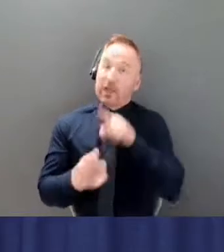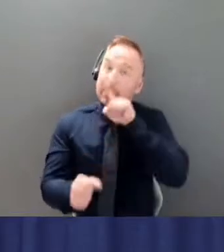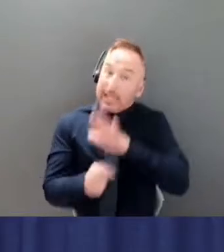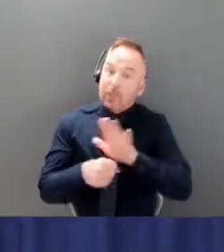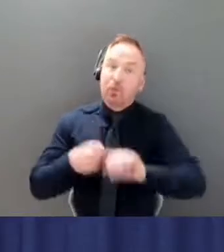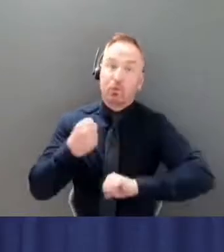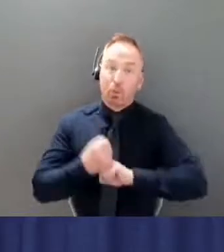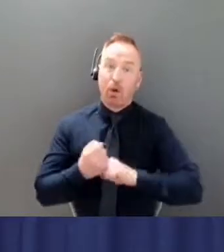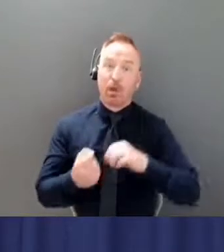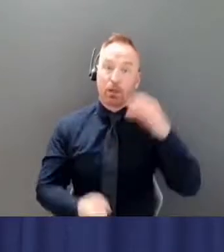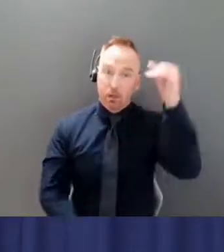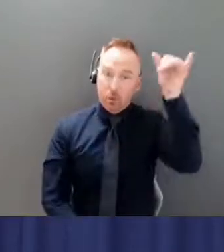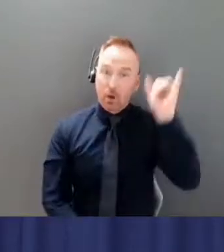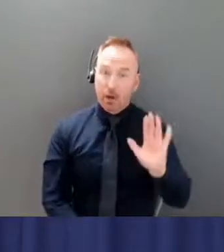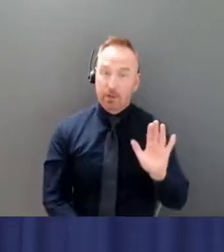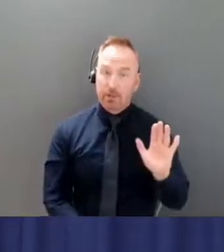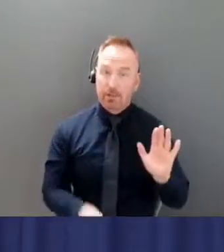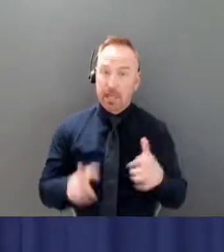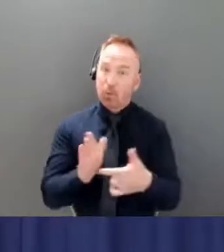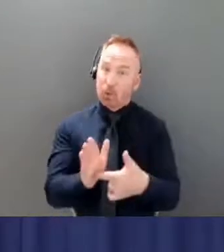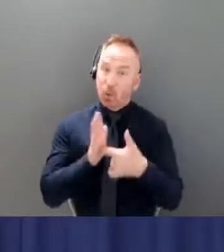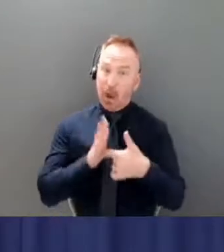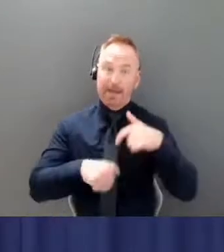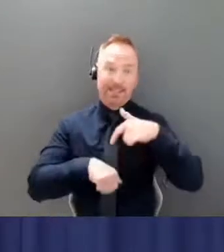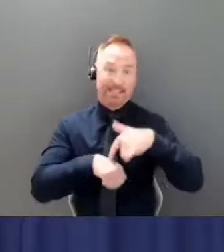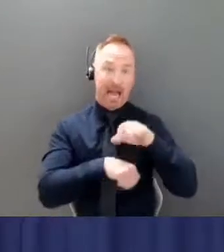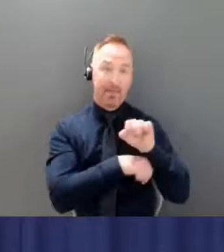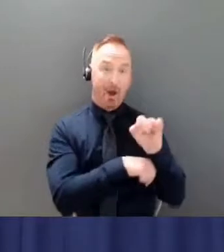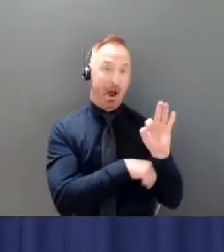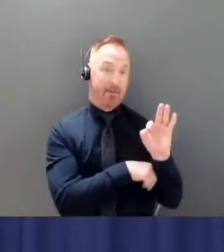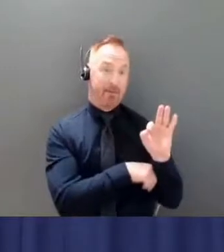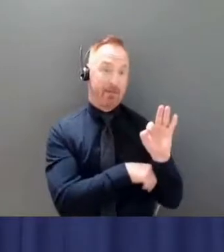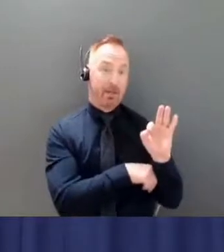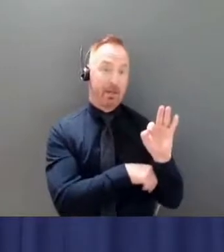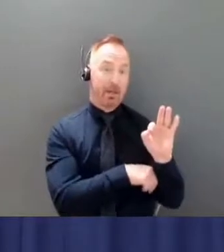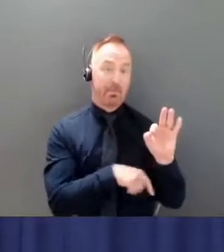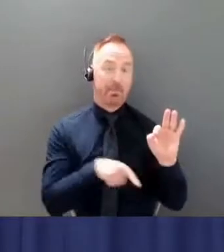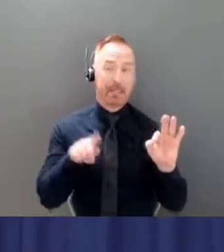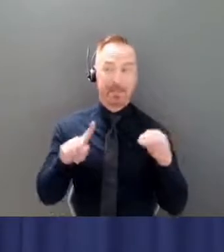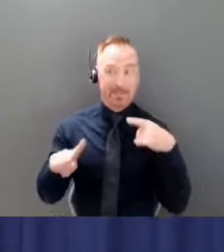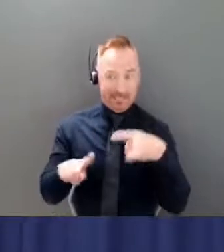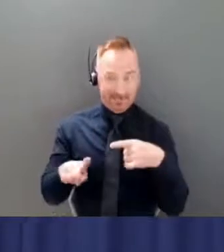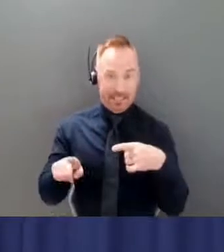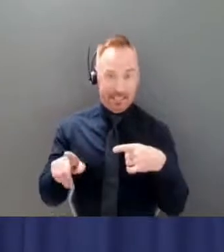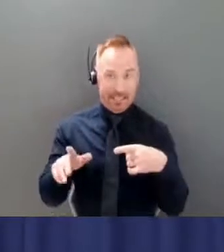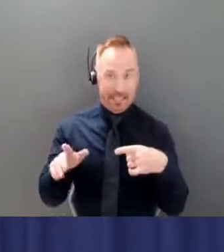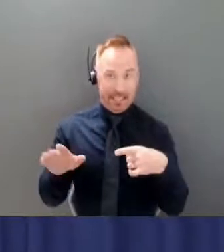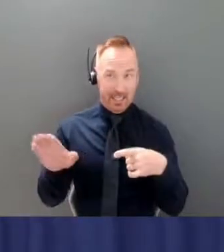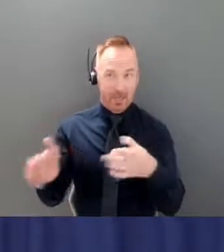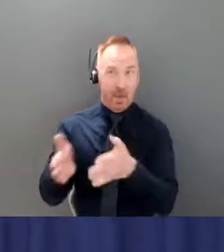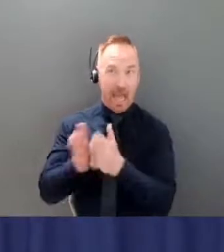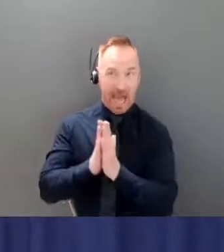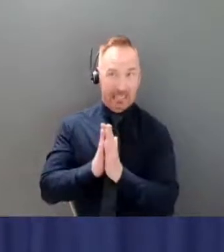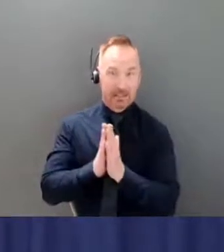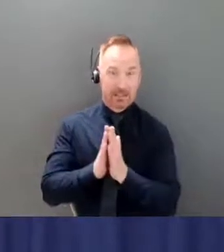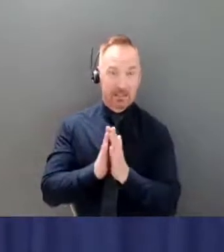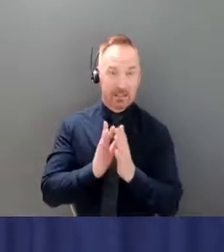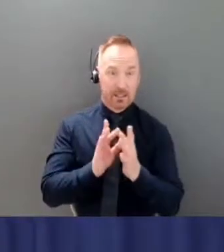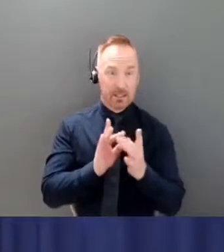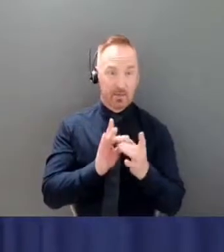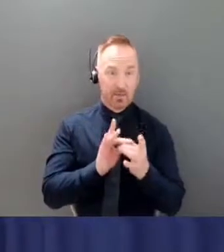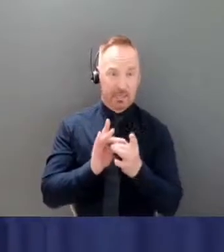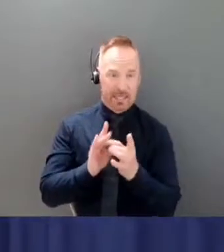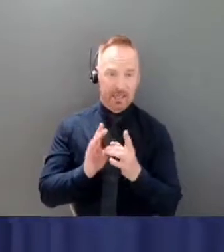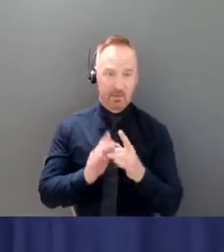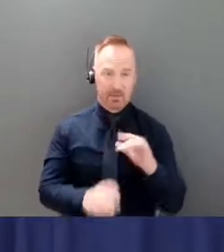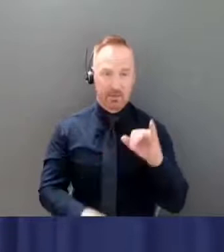need time off uh whether particularly i guess what you're asking about is from uh from a job with the yukon territorial